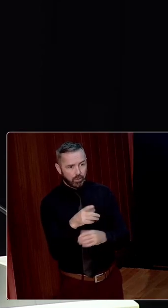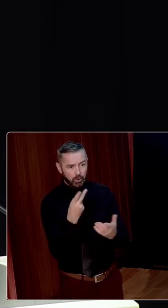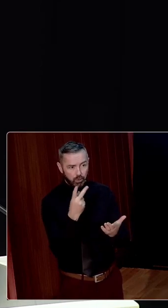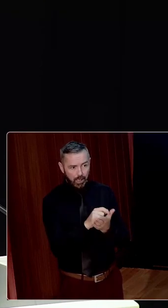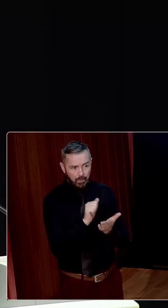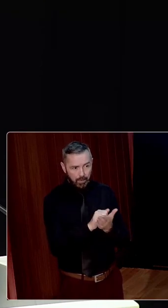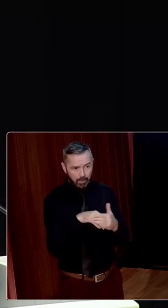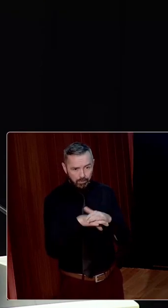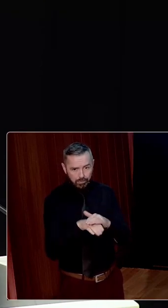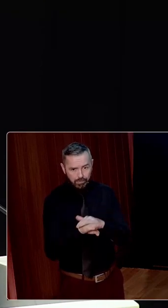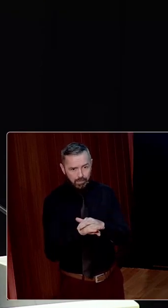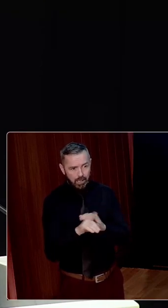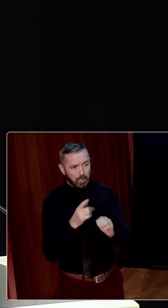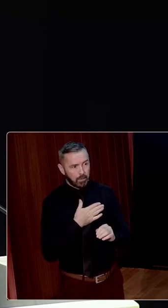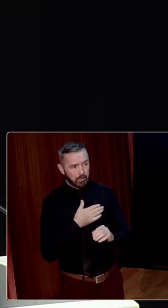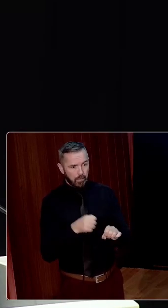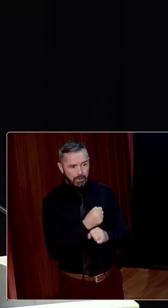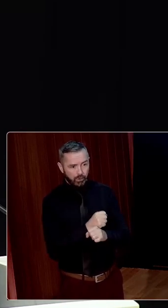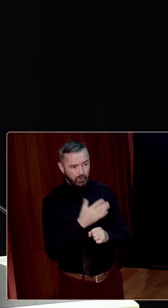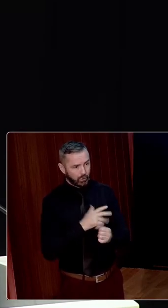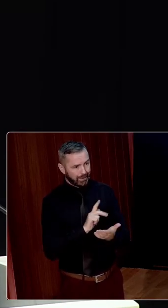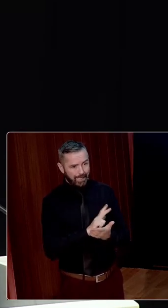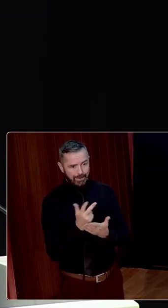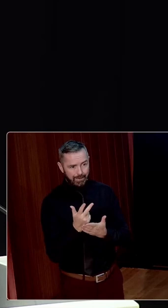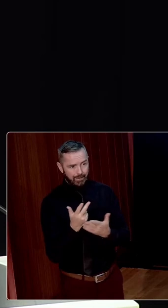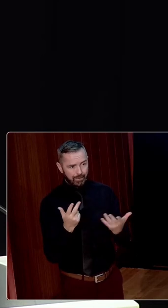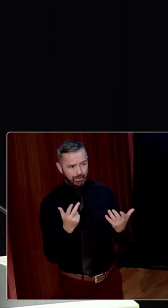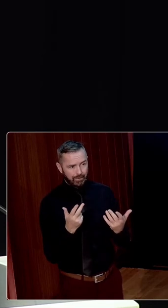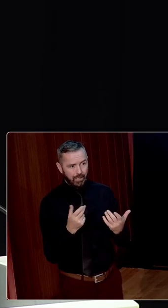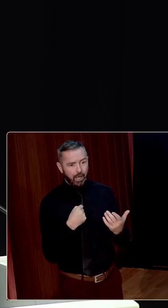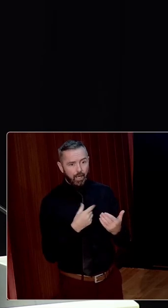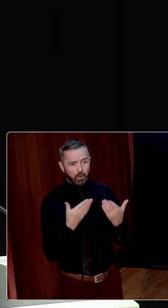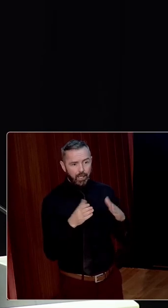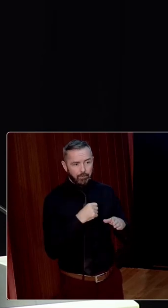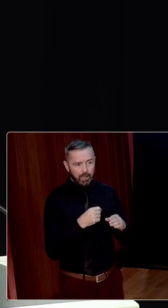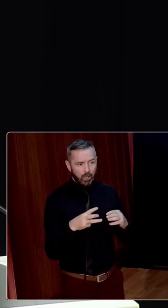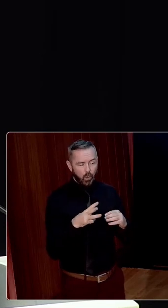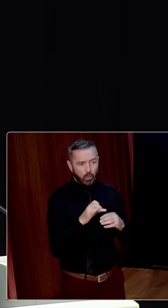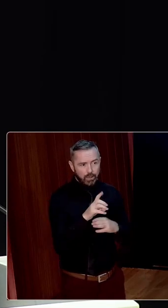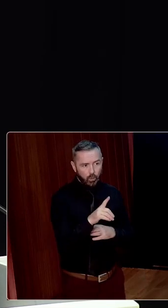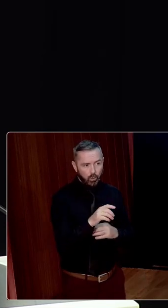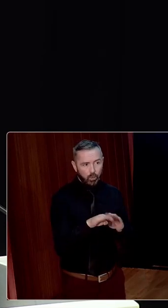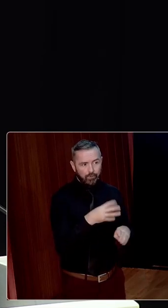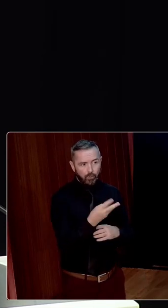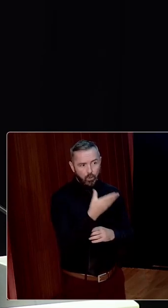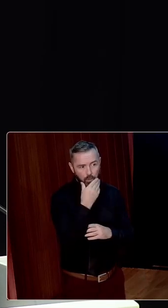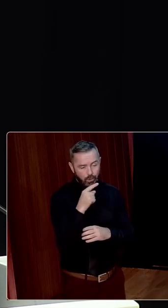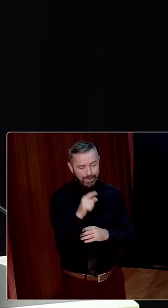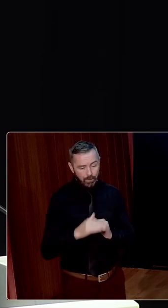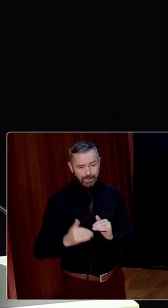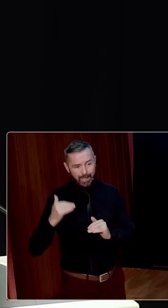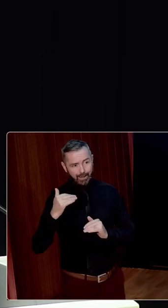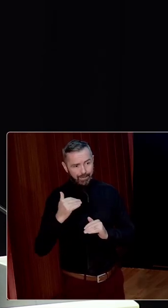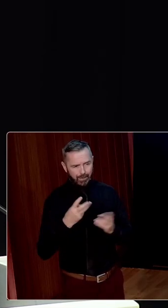And my poor Jim was 18 years of age. I was left a widow with four boys when he was seven years old. And he was the eldest. I had to